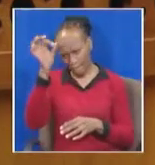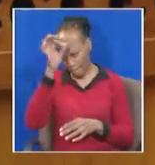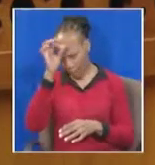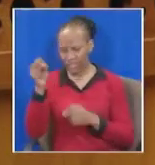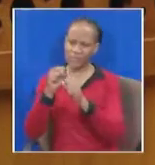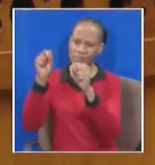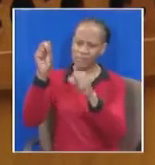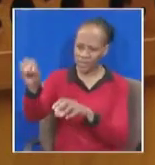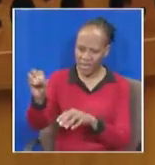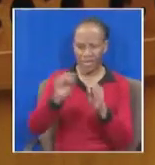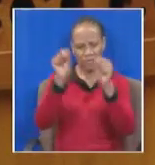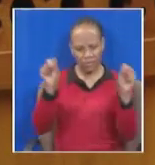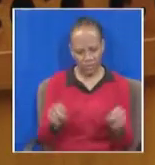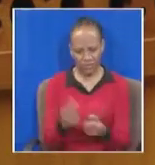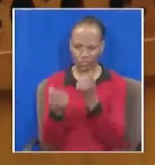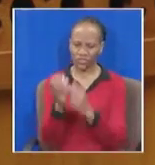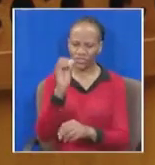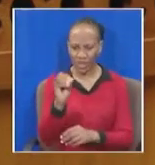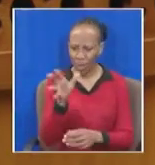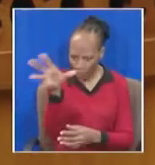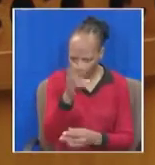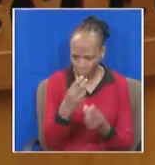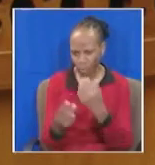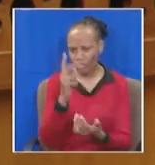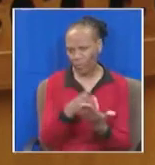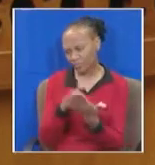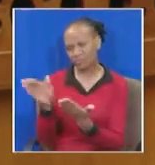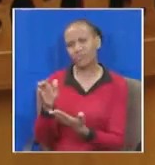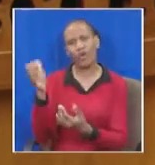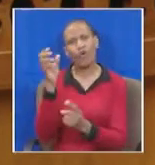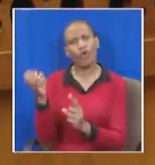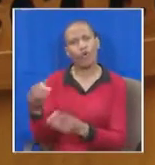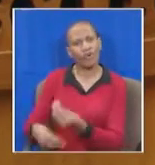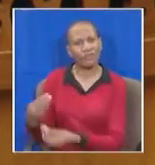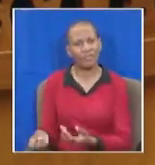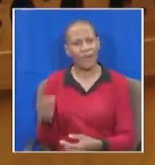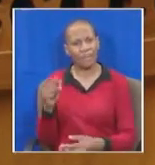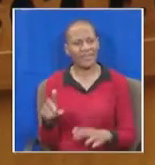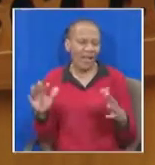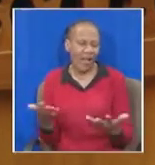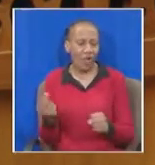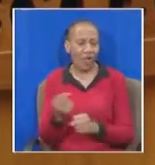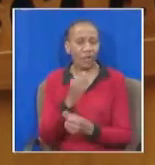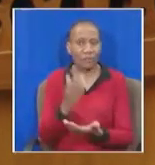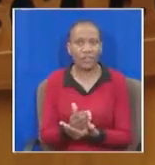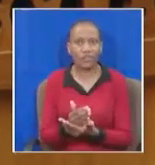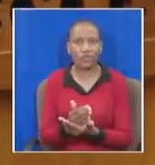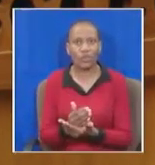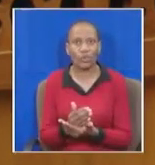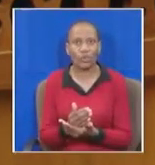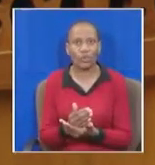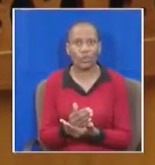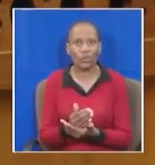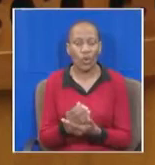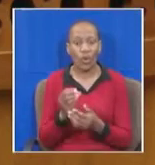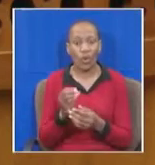system that works and cut out all corruption. Then you can start talking about the effective ways of limiting certain kinds of